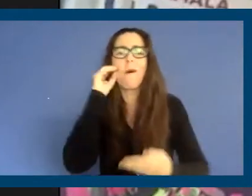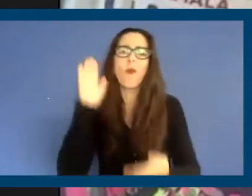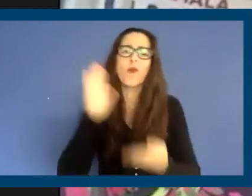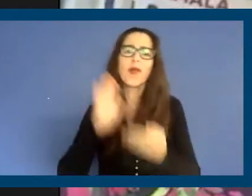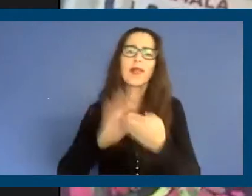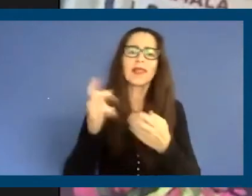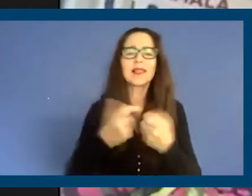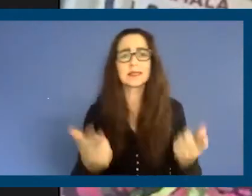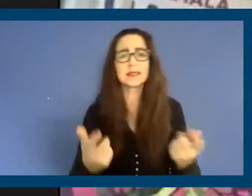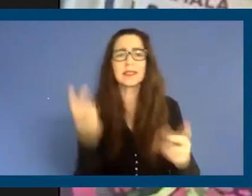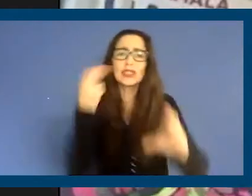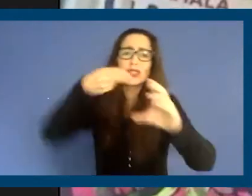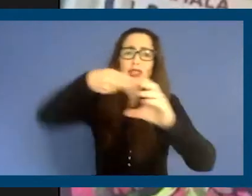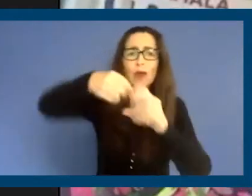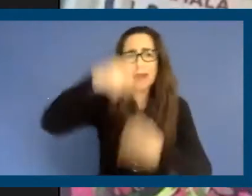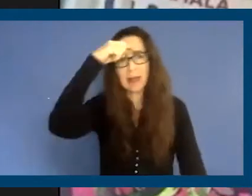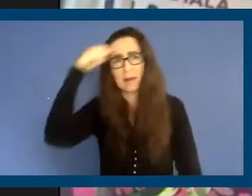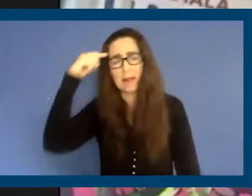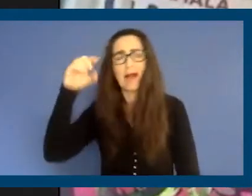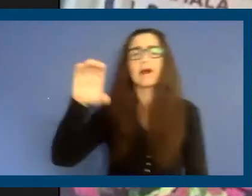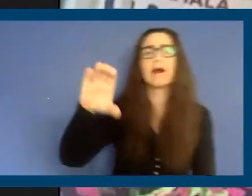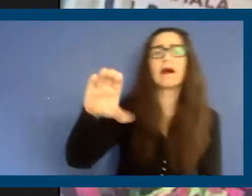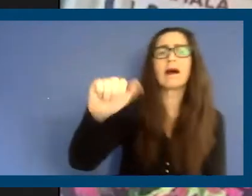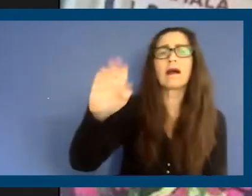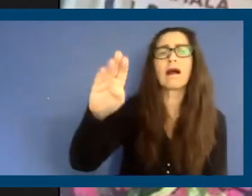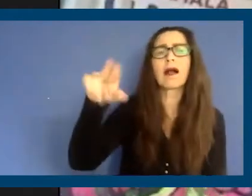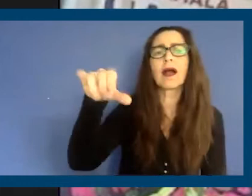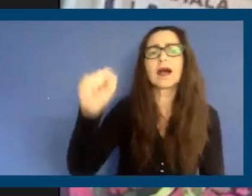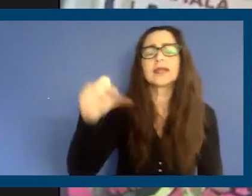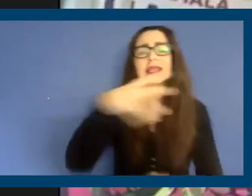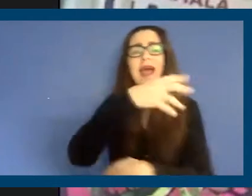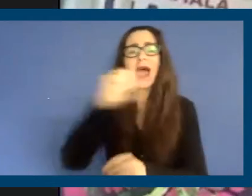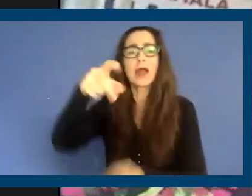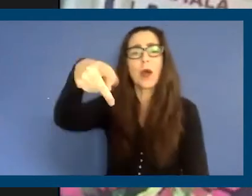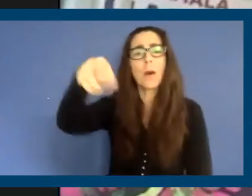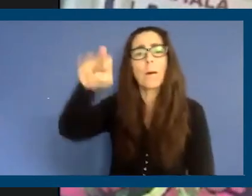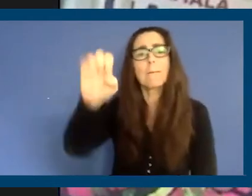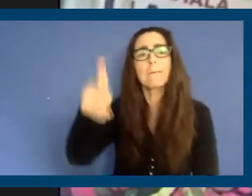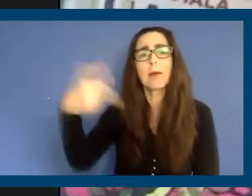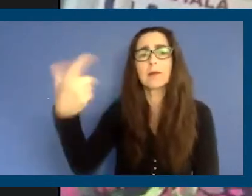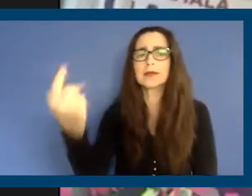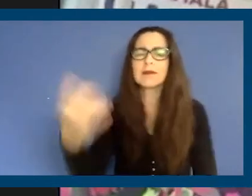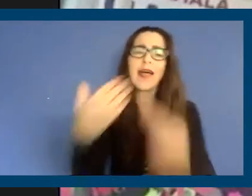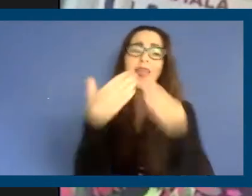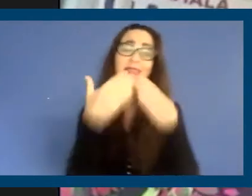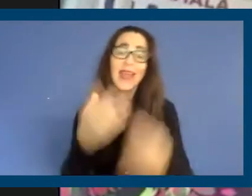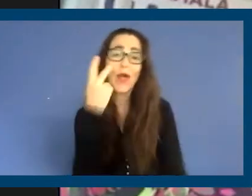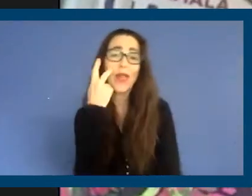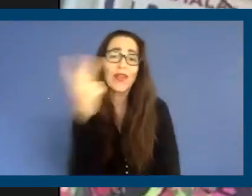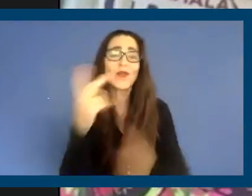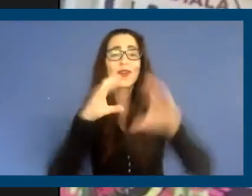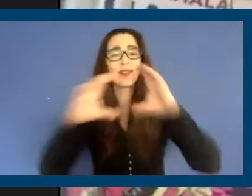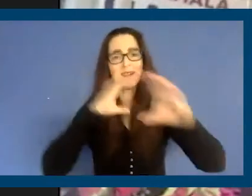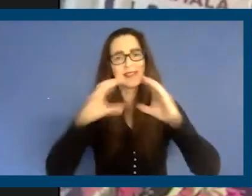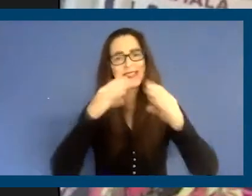and the caucus, the Black Caucus has endorsed also Proposition 21. And thank you. I look forward to the conversation.